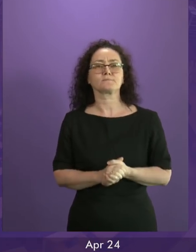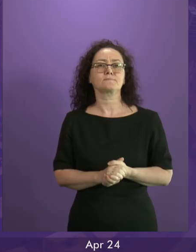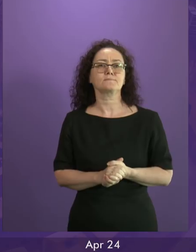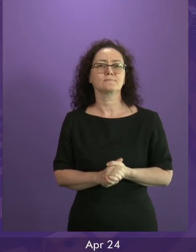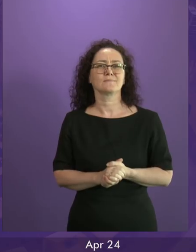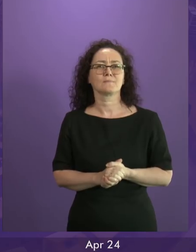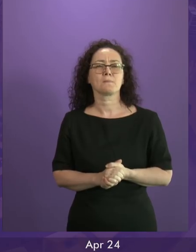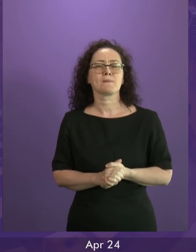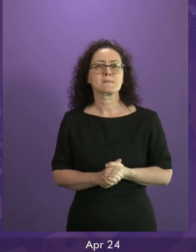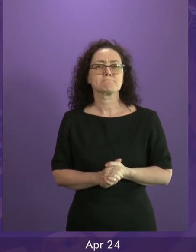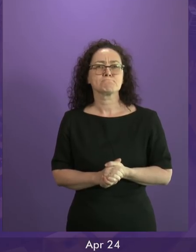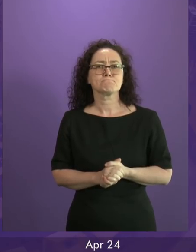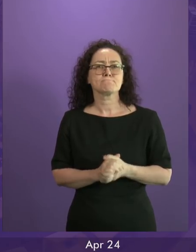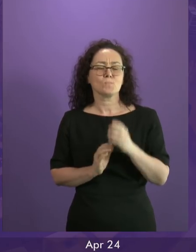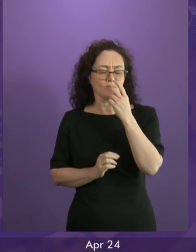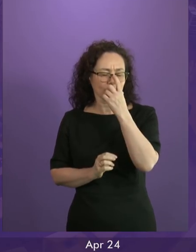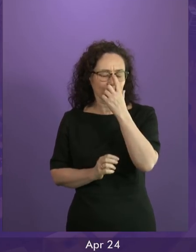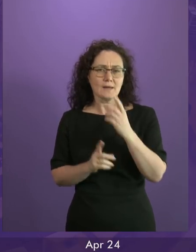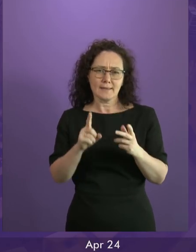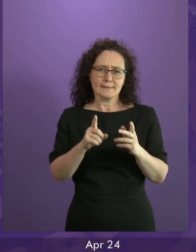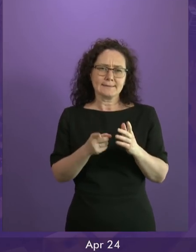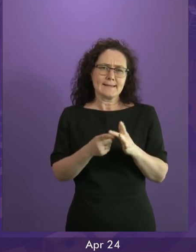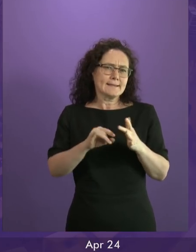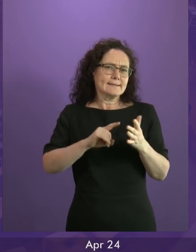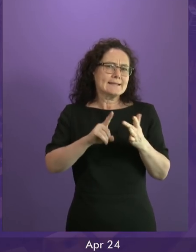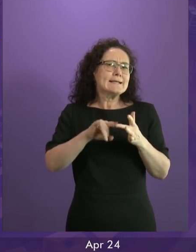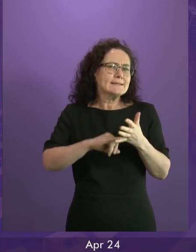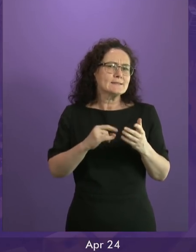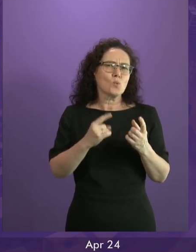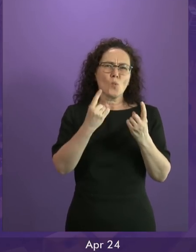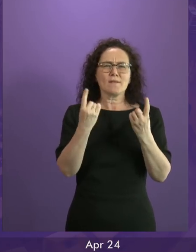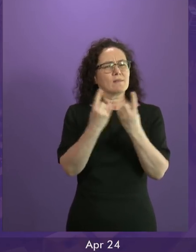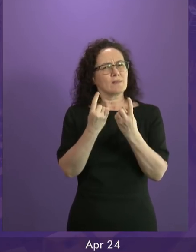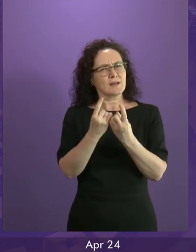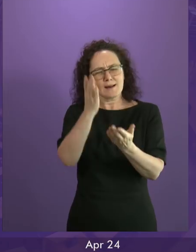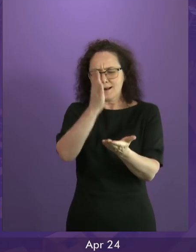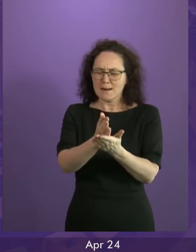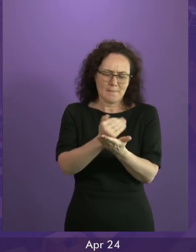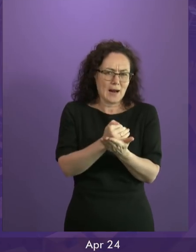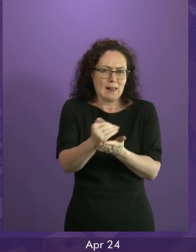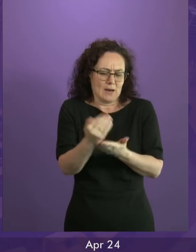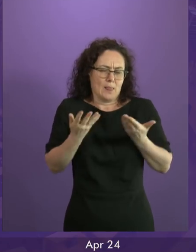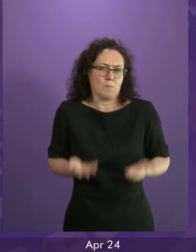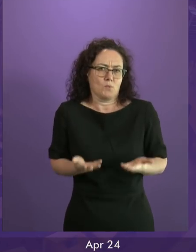return to later. But there is surely one point of clarity that has emerged over the past three years,